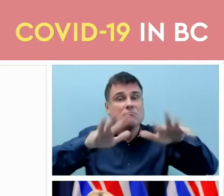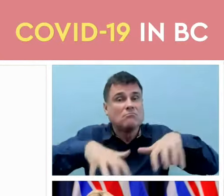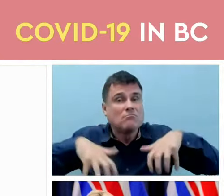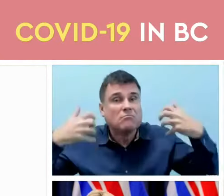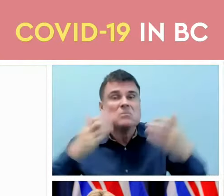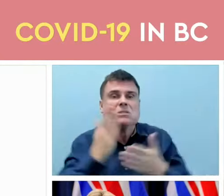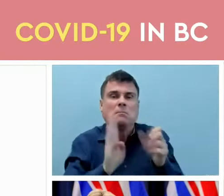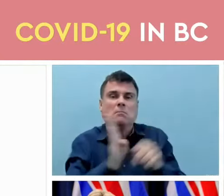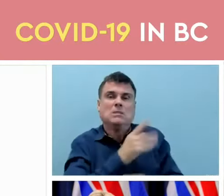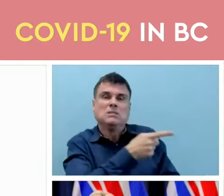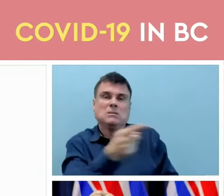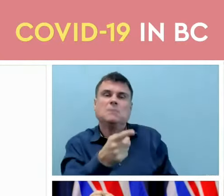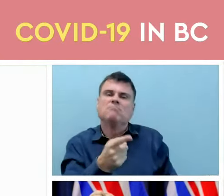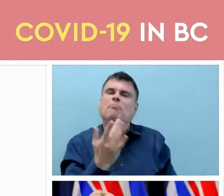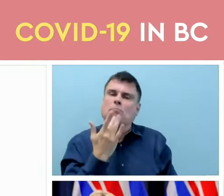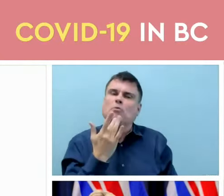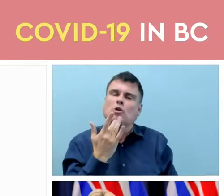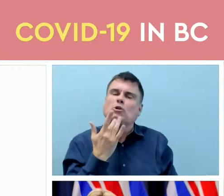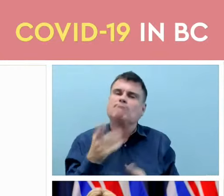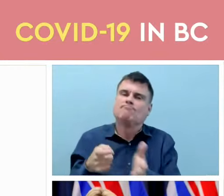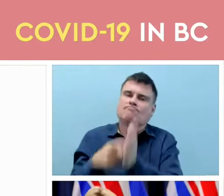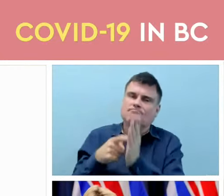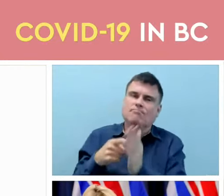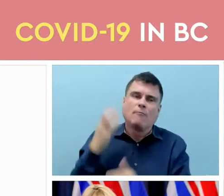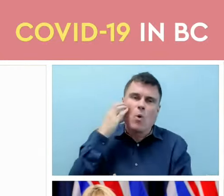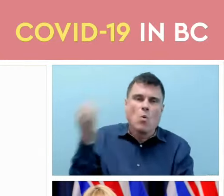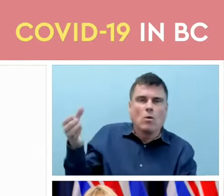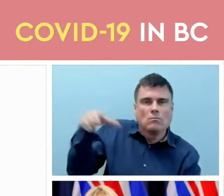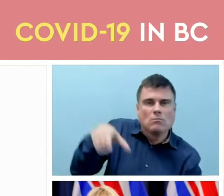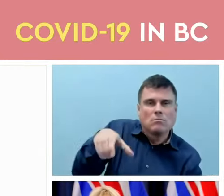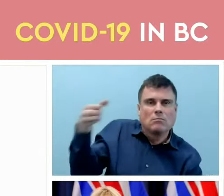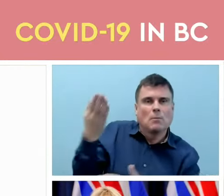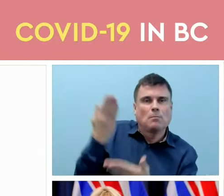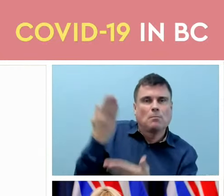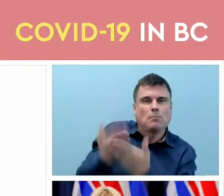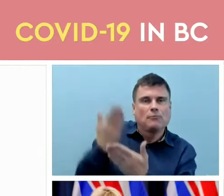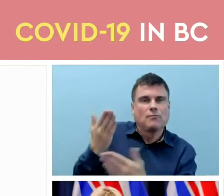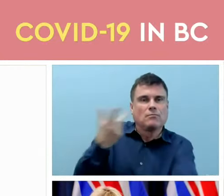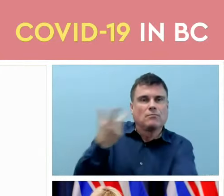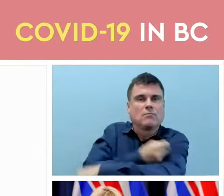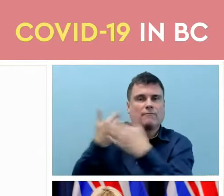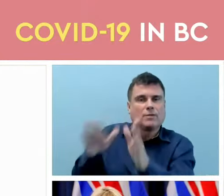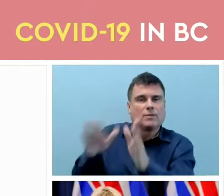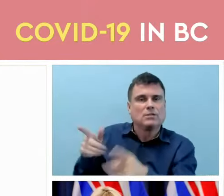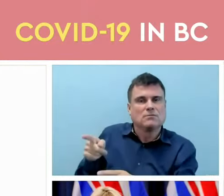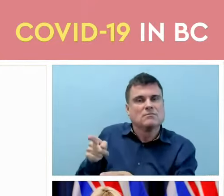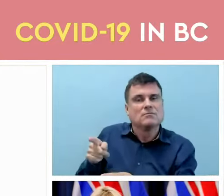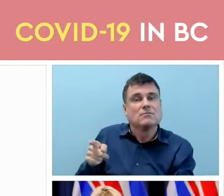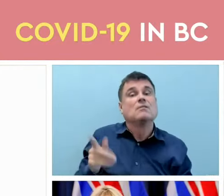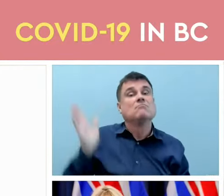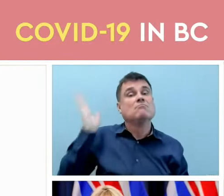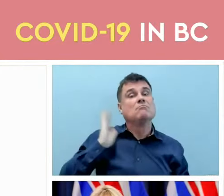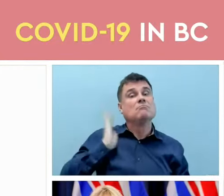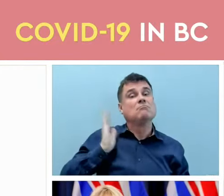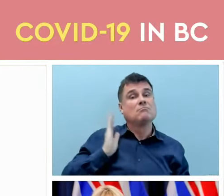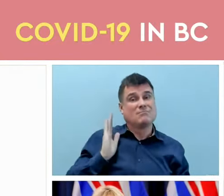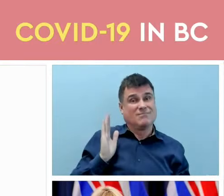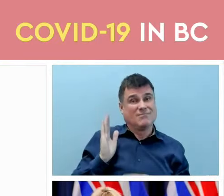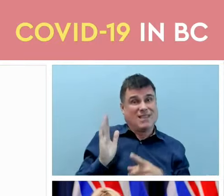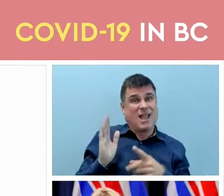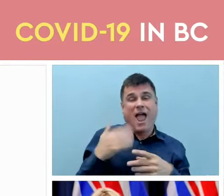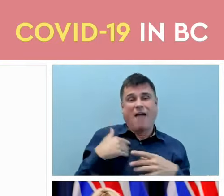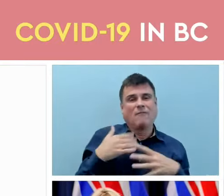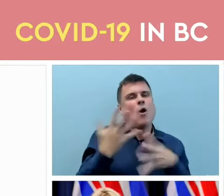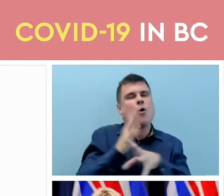As well, businesses will transition from COVID safety plans to communicable disease plans. These were the plans that got us through